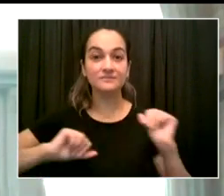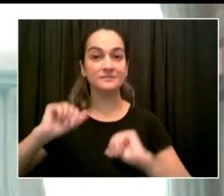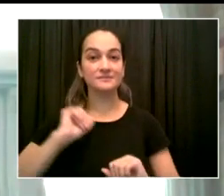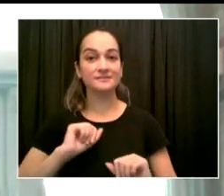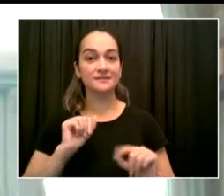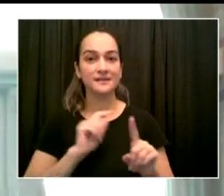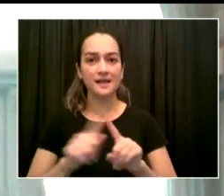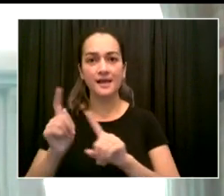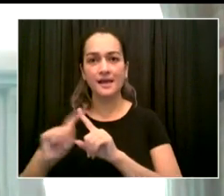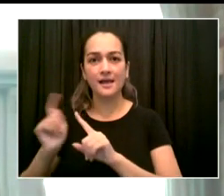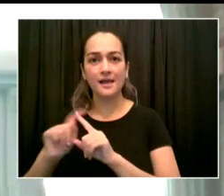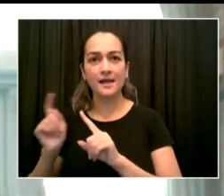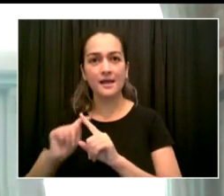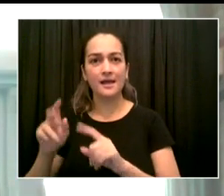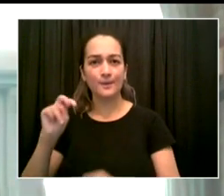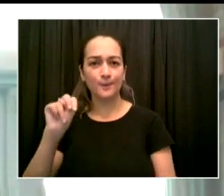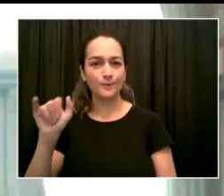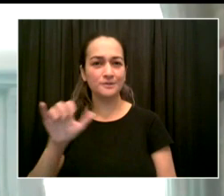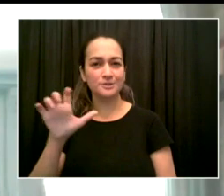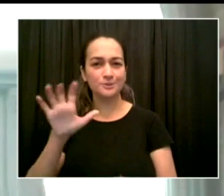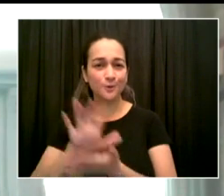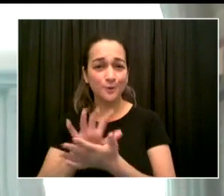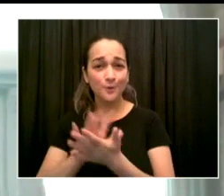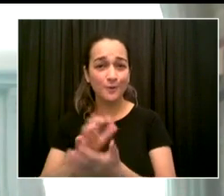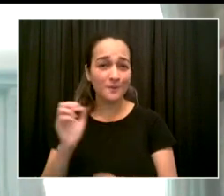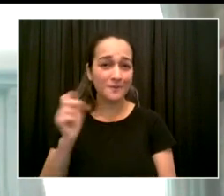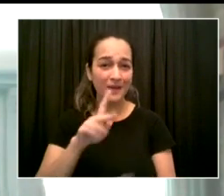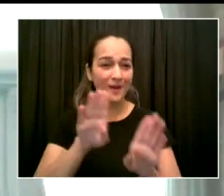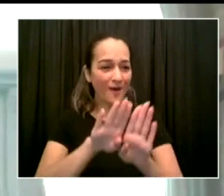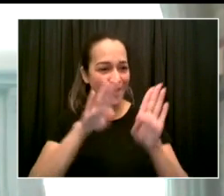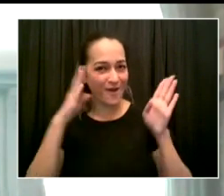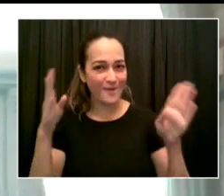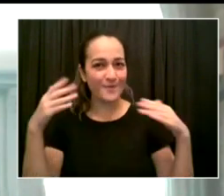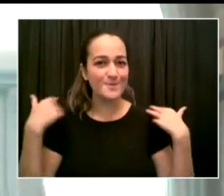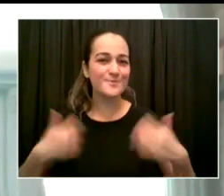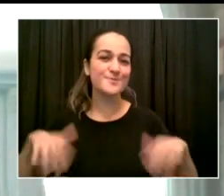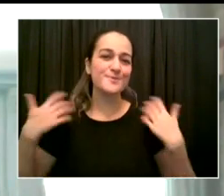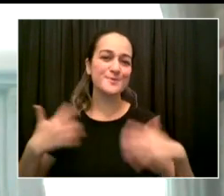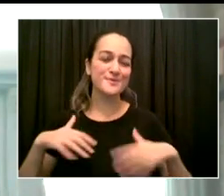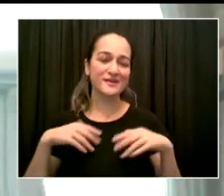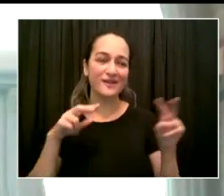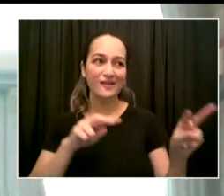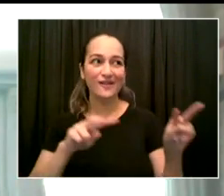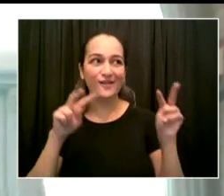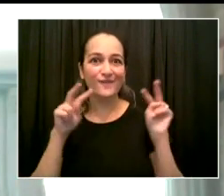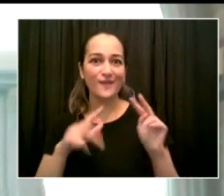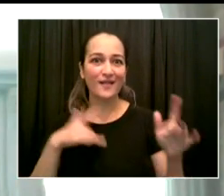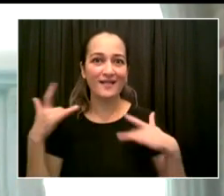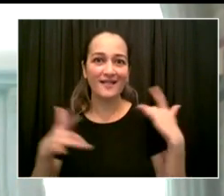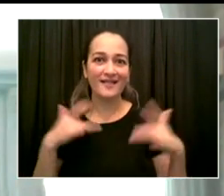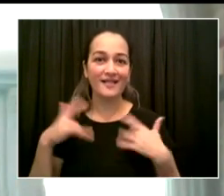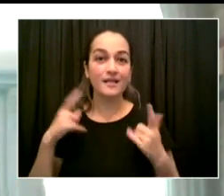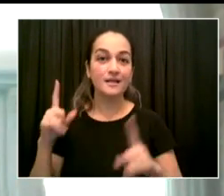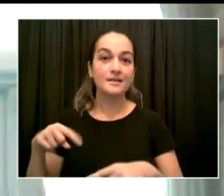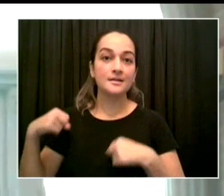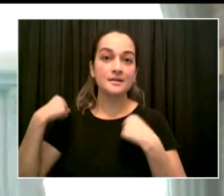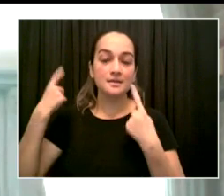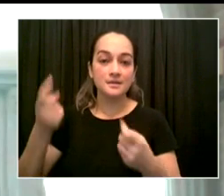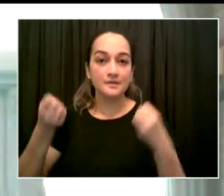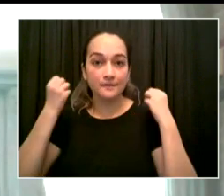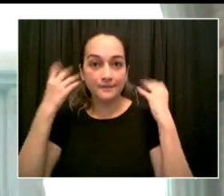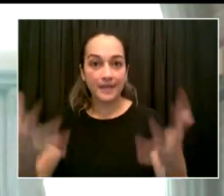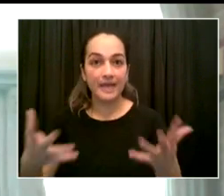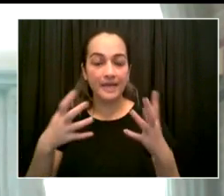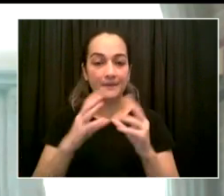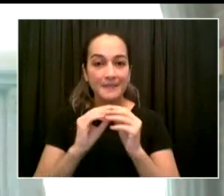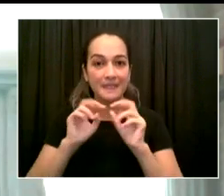public schools. Over the past several months, we have met with school leaders across the city to understand what worked last year. We work with